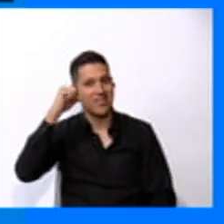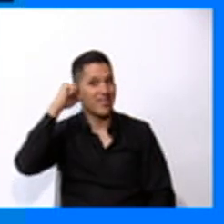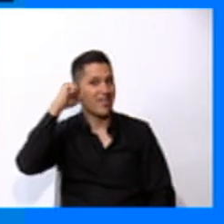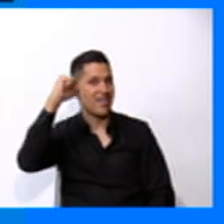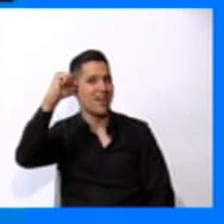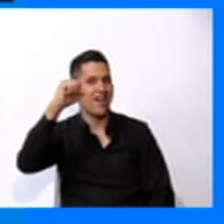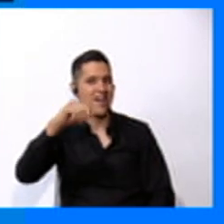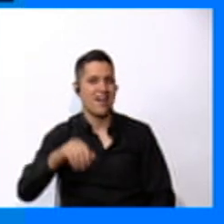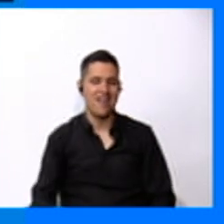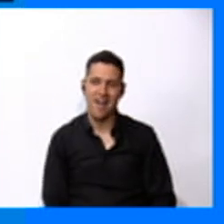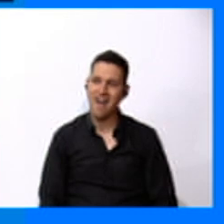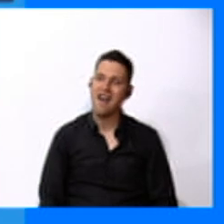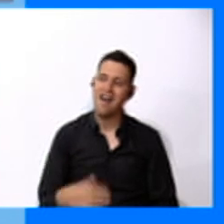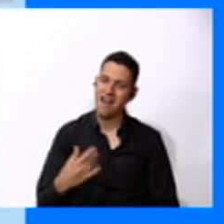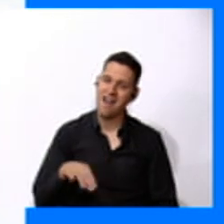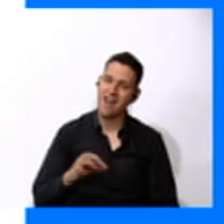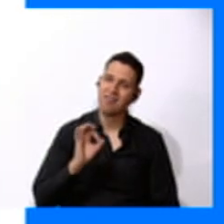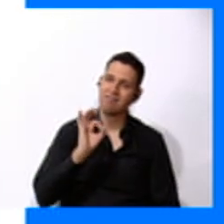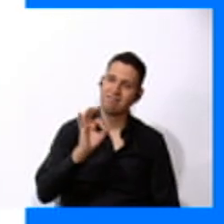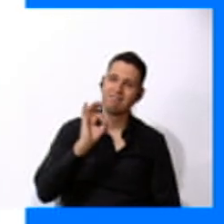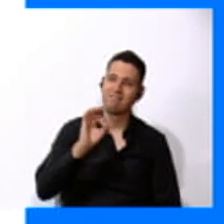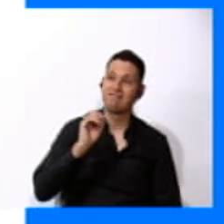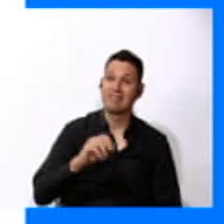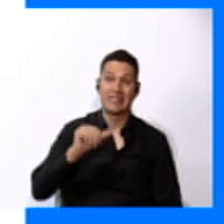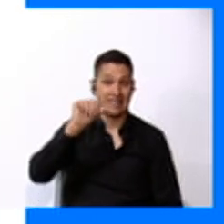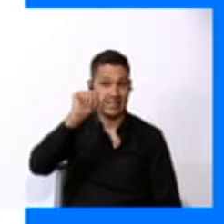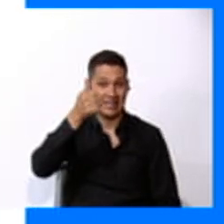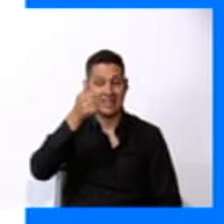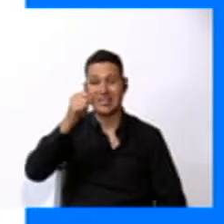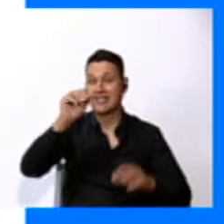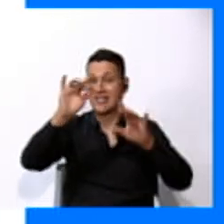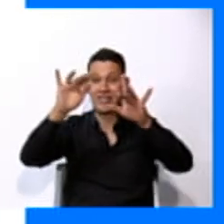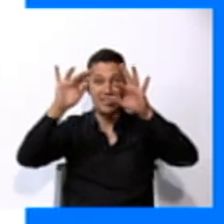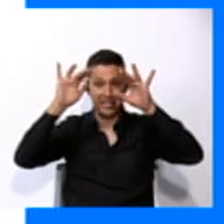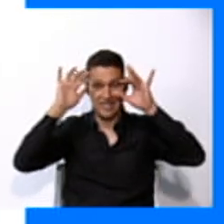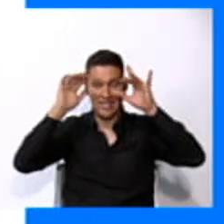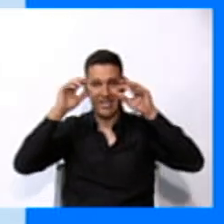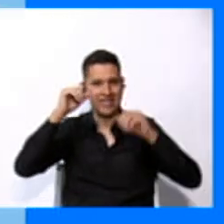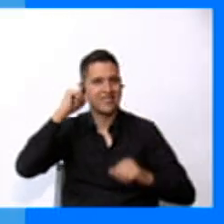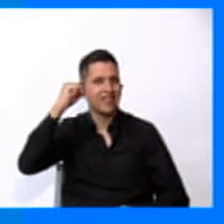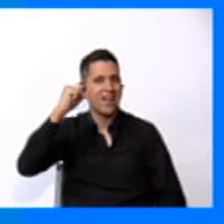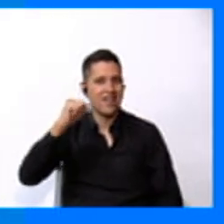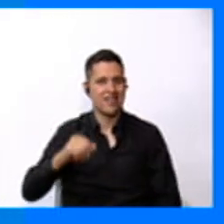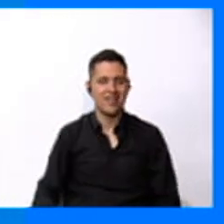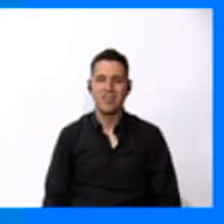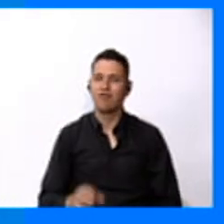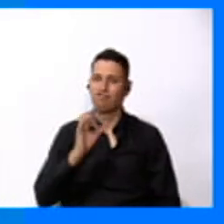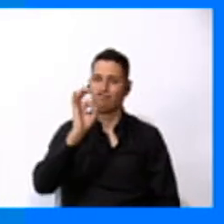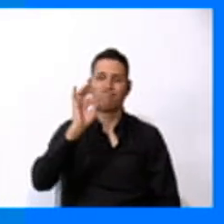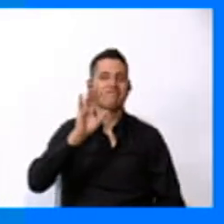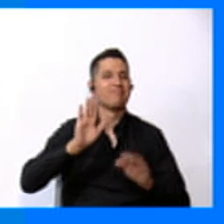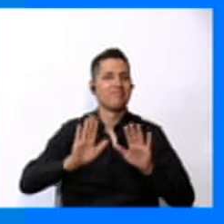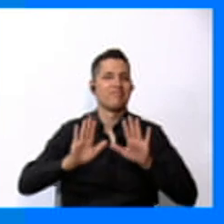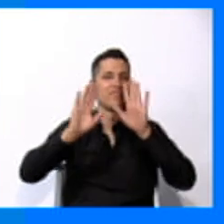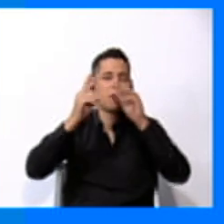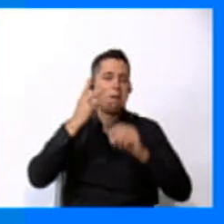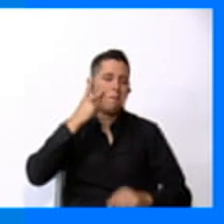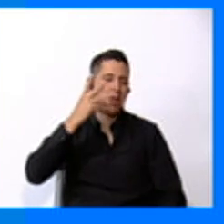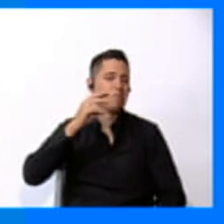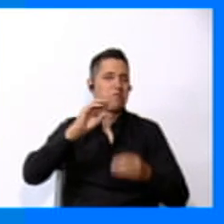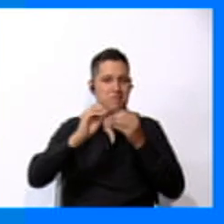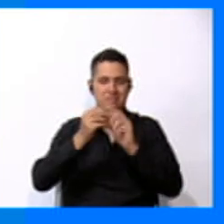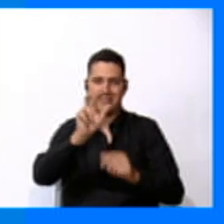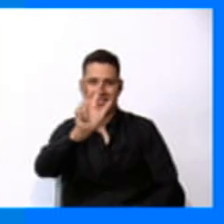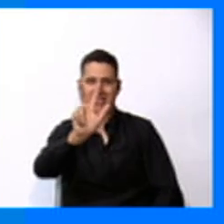stars. Very good. Ganaron diez estrellas. Excellent. Let's see number three.